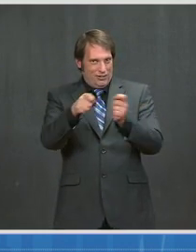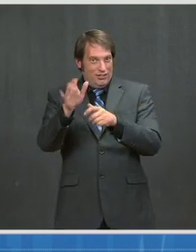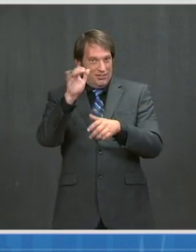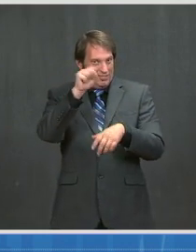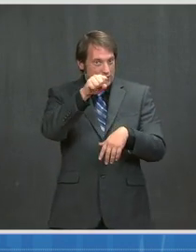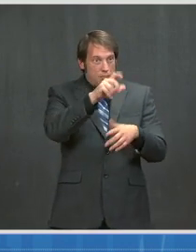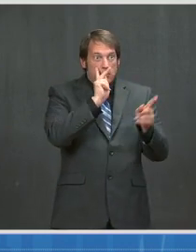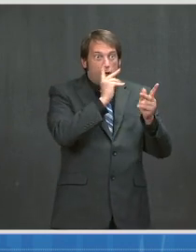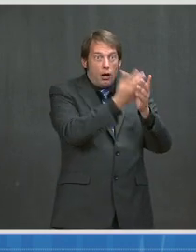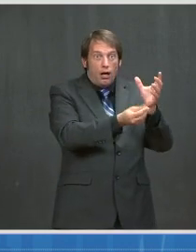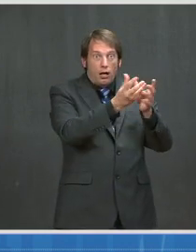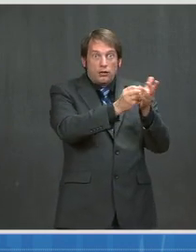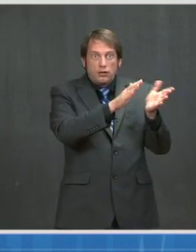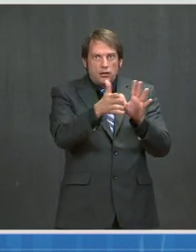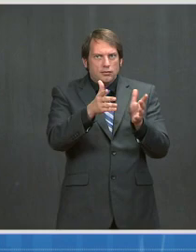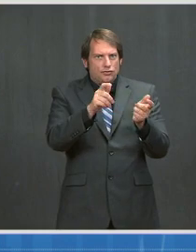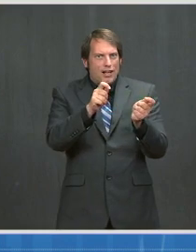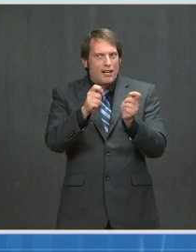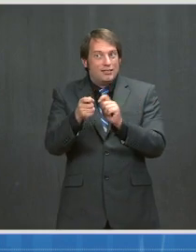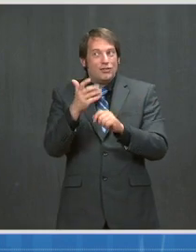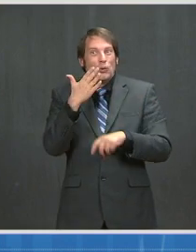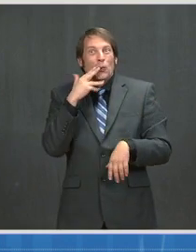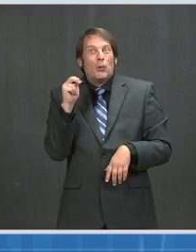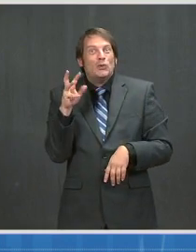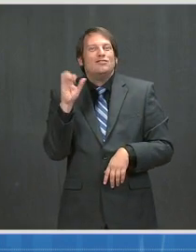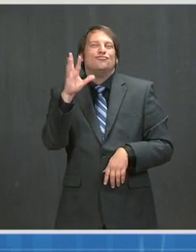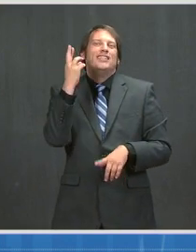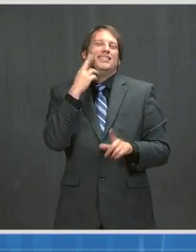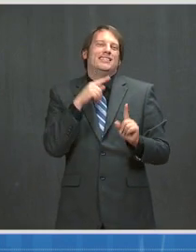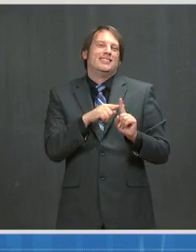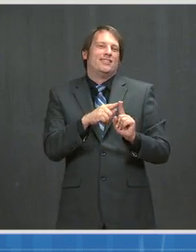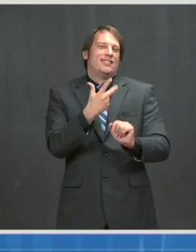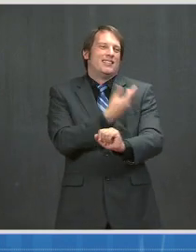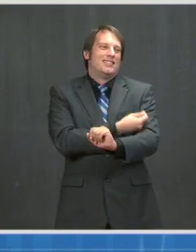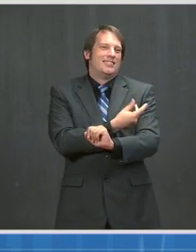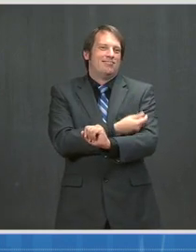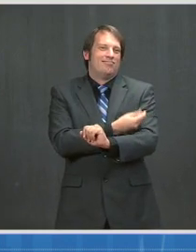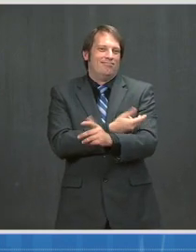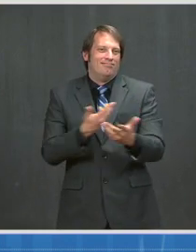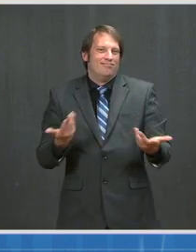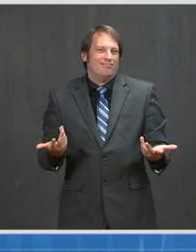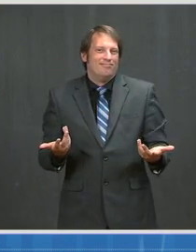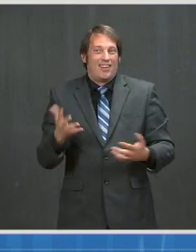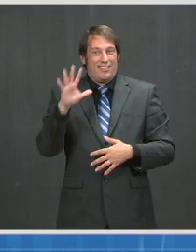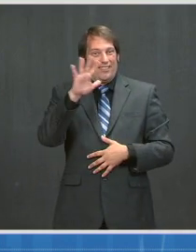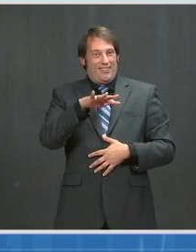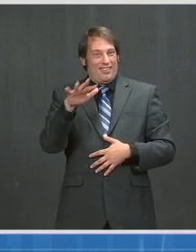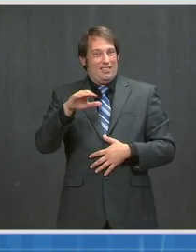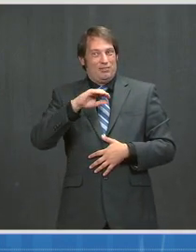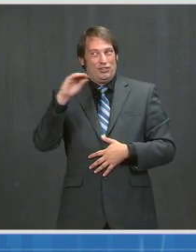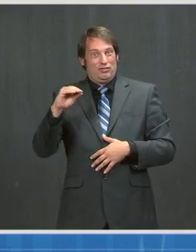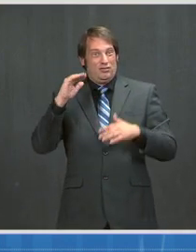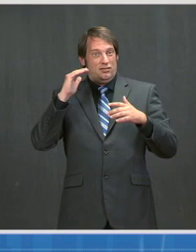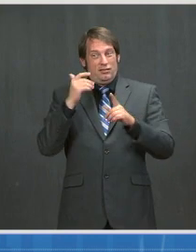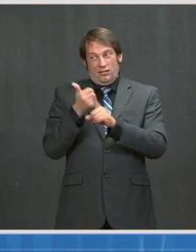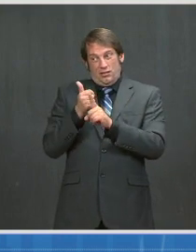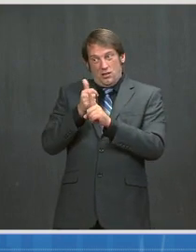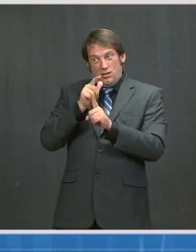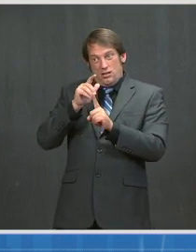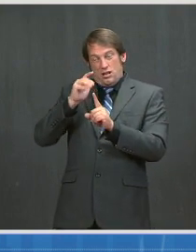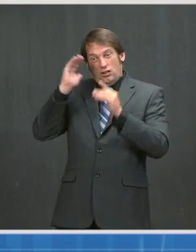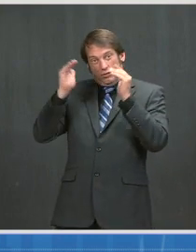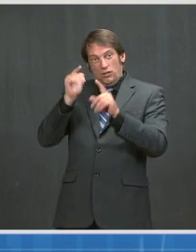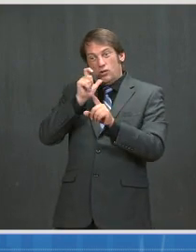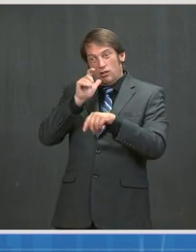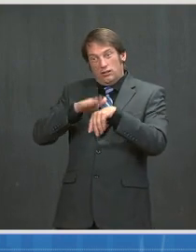vaccination. We know that about 55 percent of adults over the age of 65 are fully vaccinated. And what we're seeing is